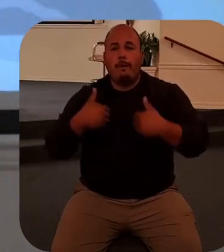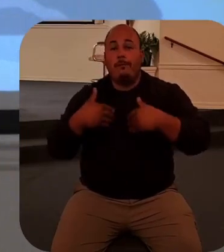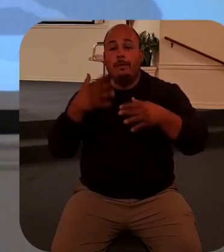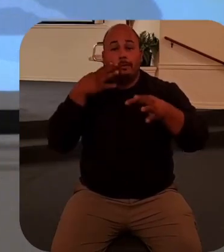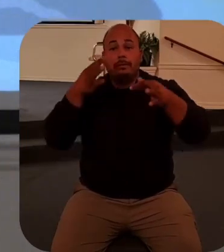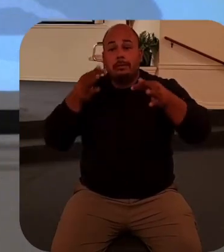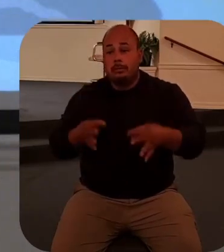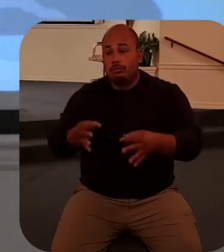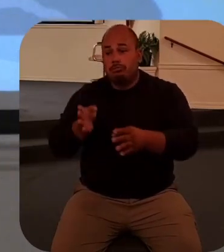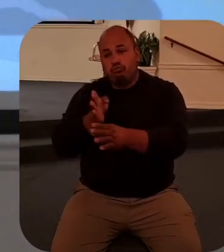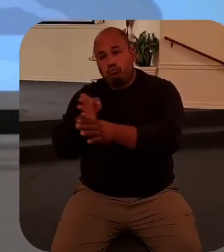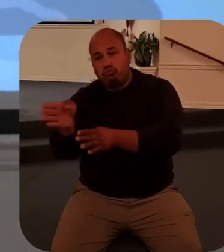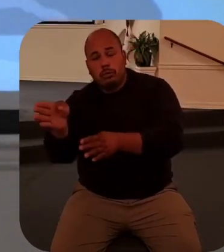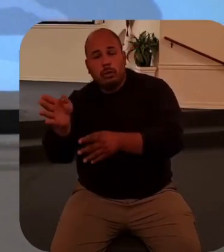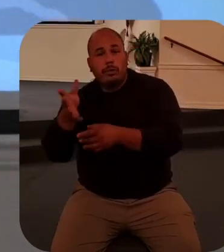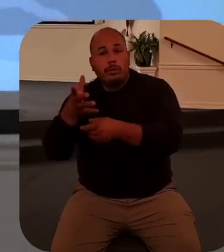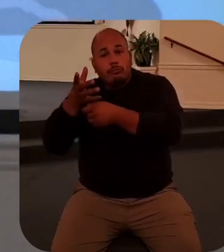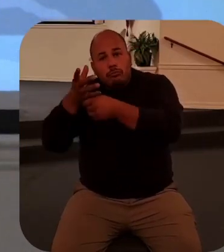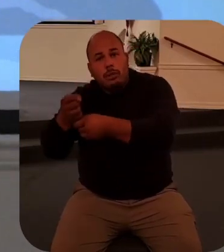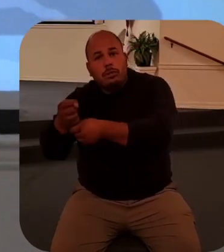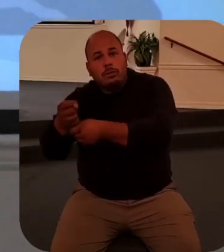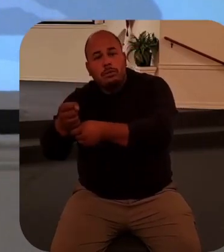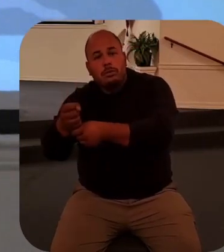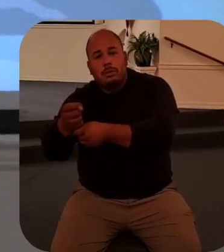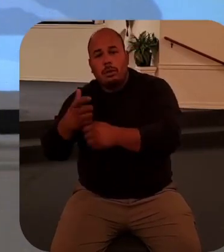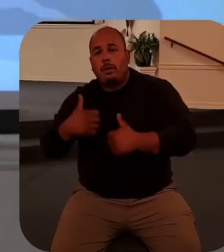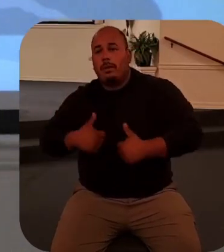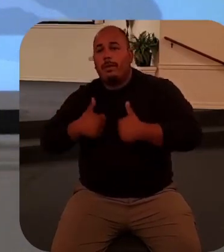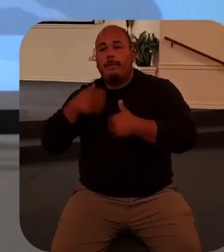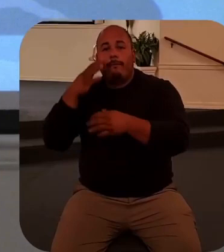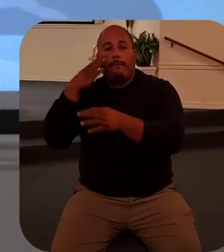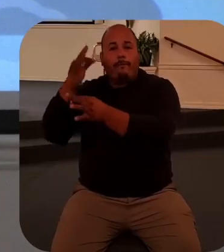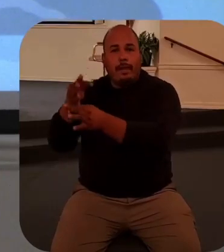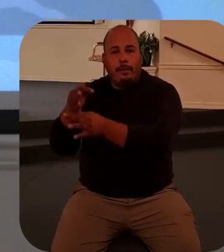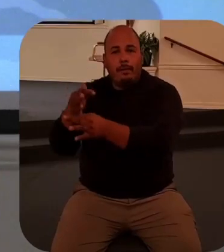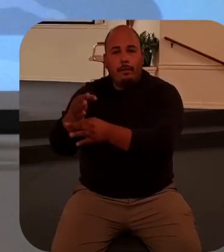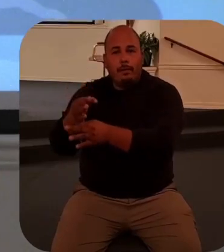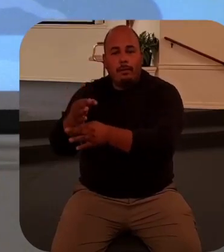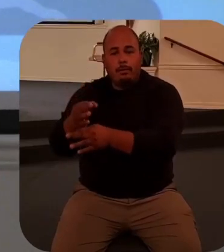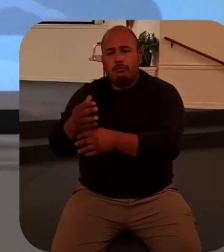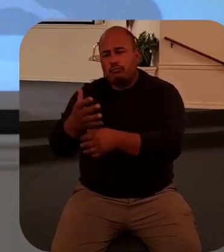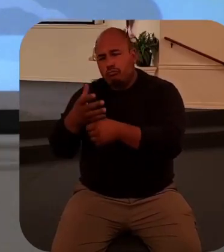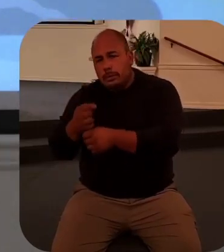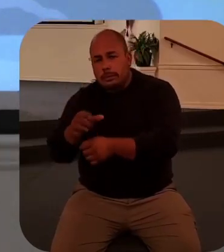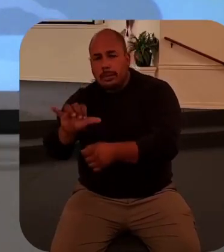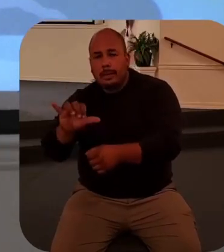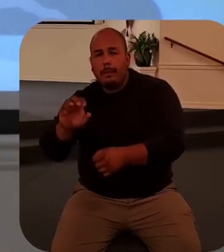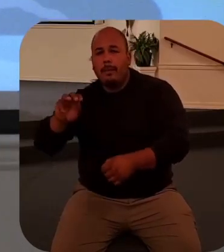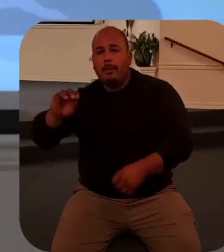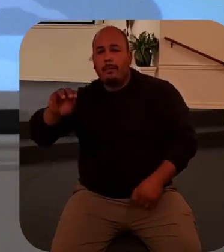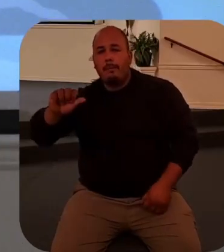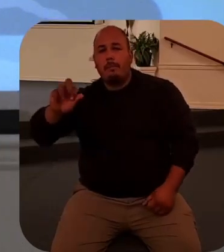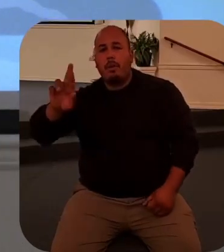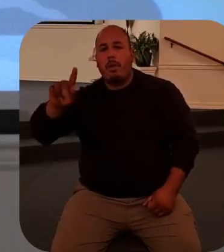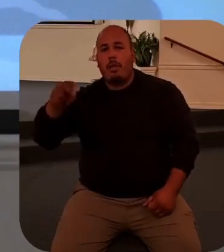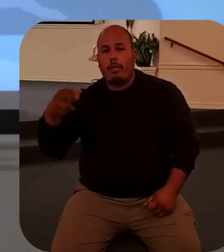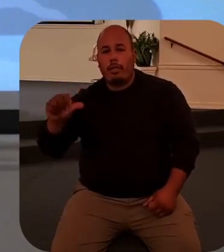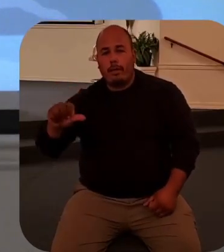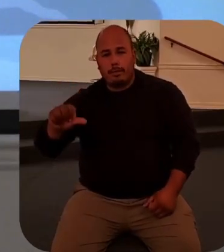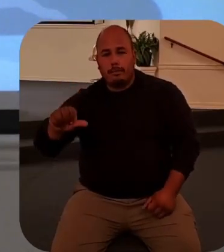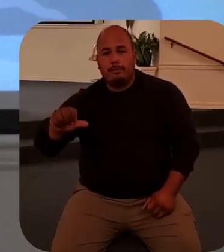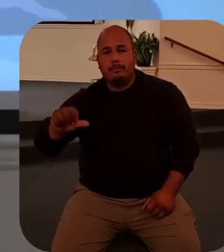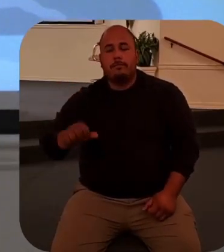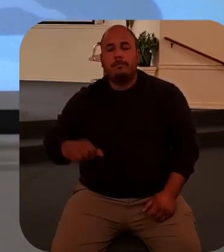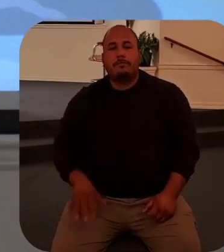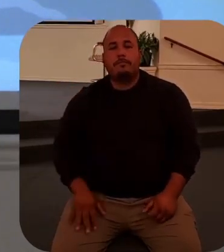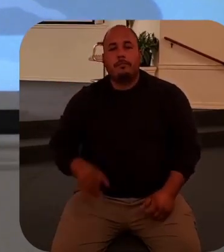to live by faith in Jesus to trust him like Martha did believing that he will raise the dead one day